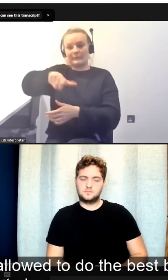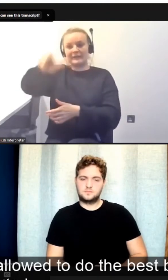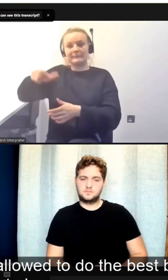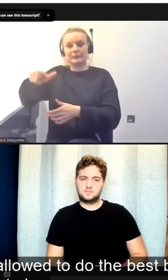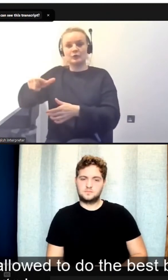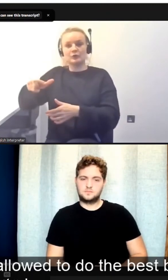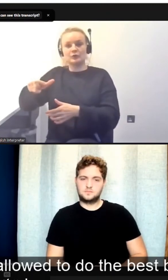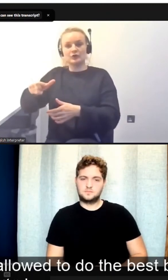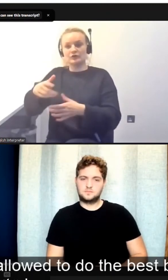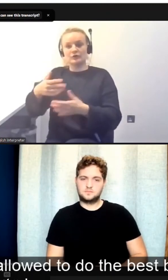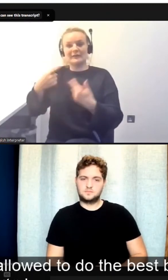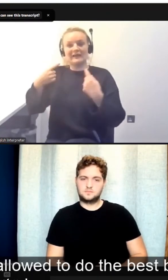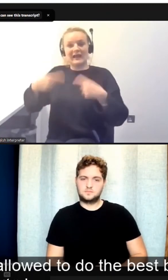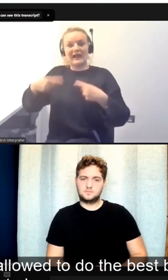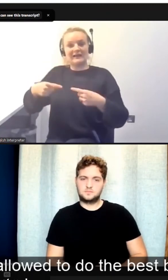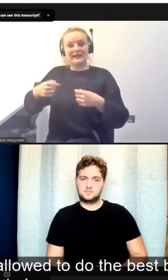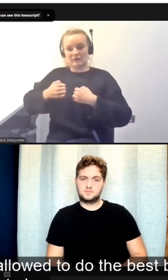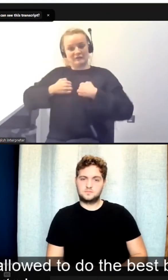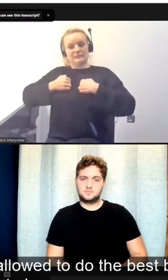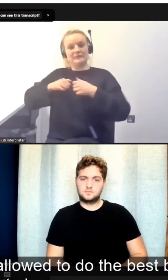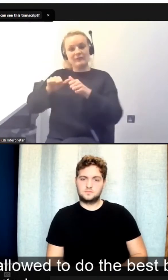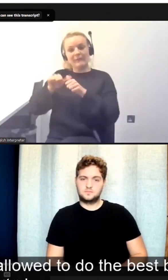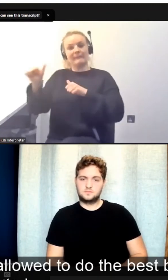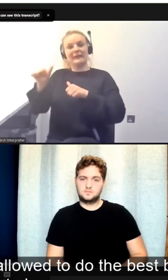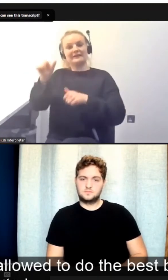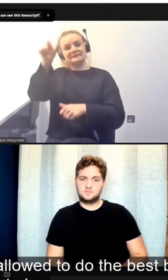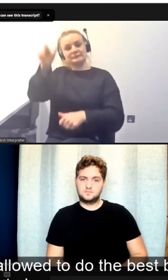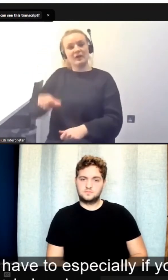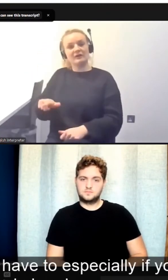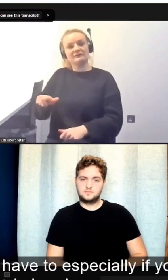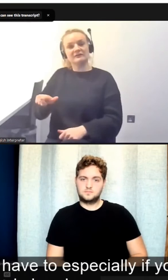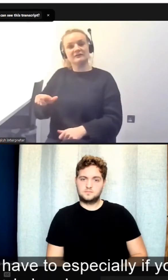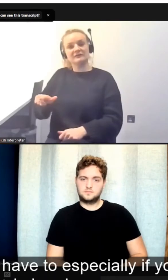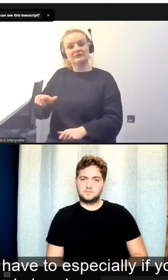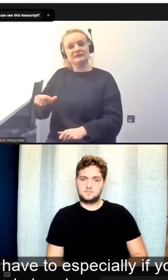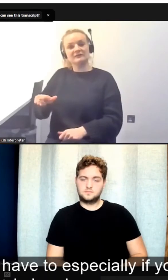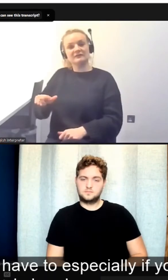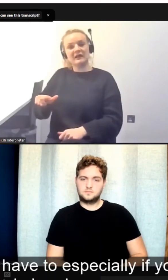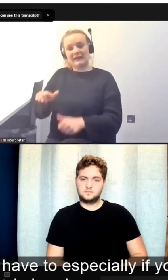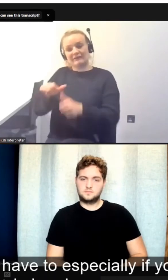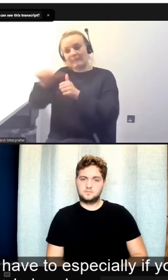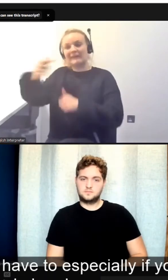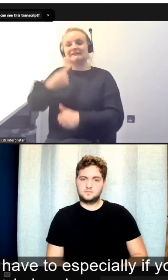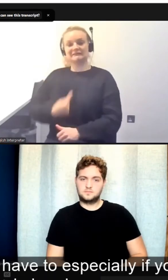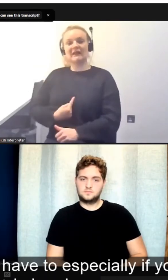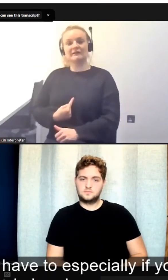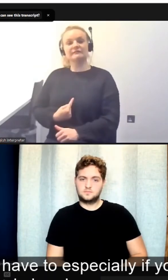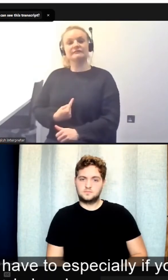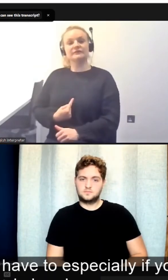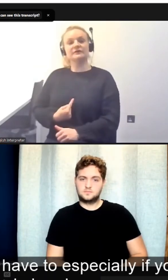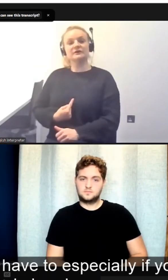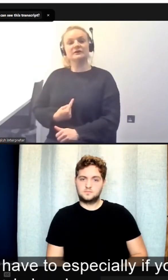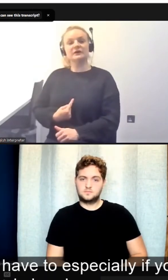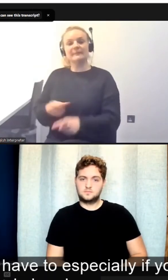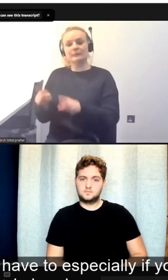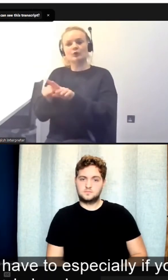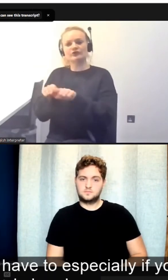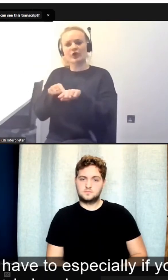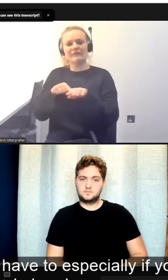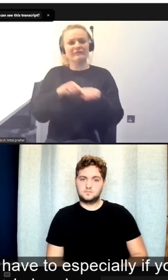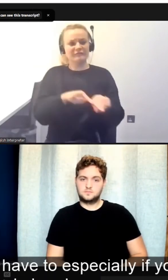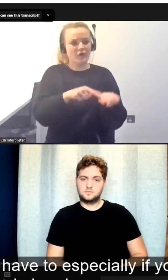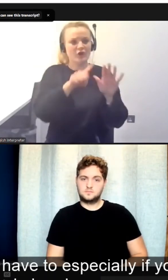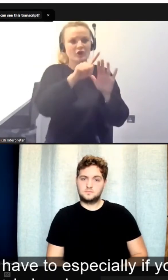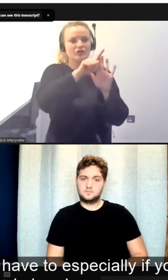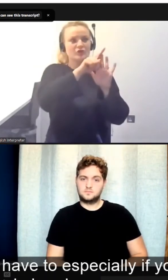to do the best, be their best selves, but also comply with all the